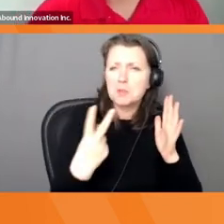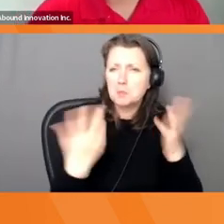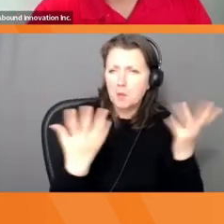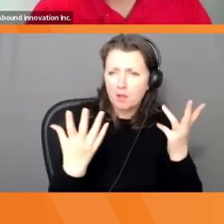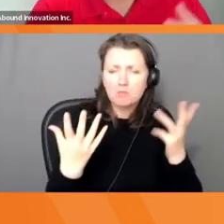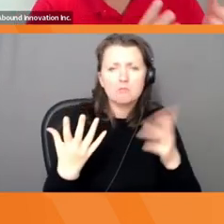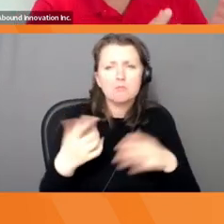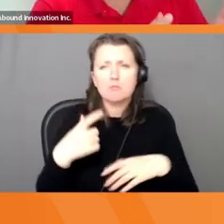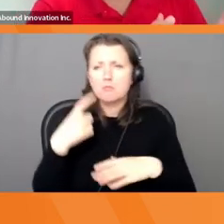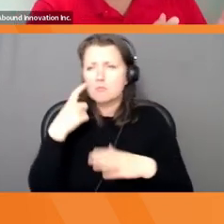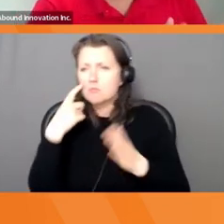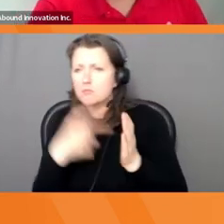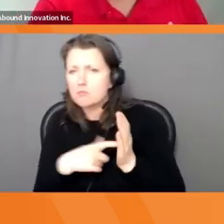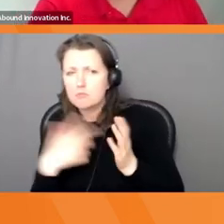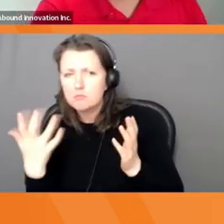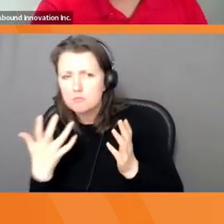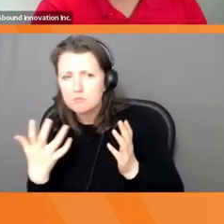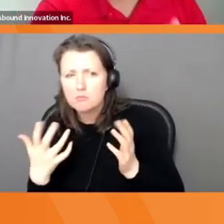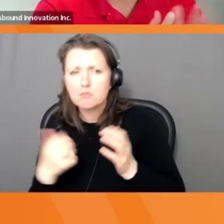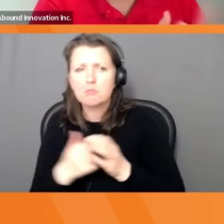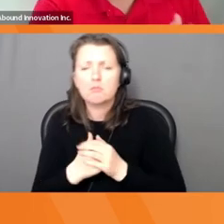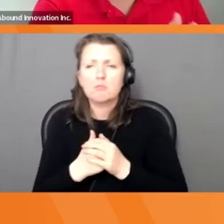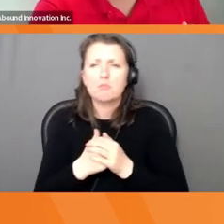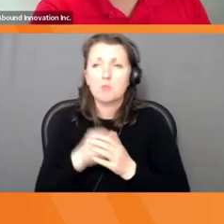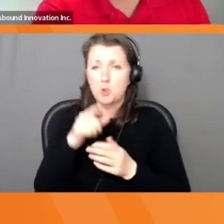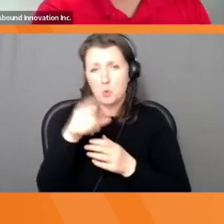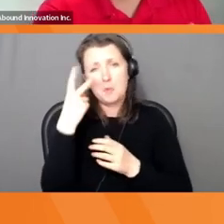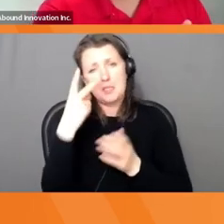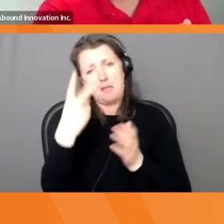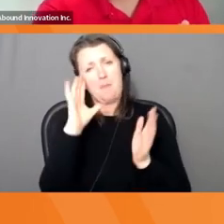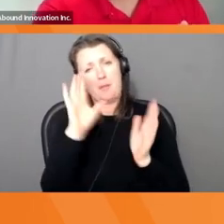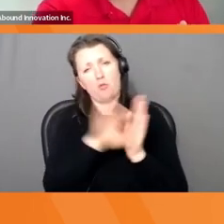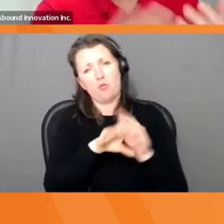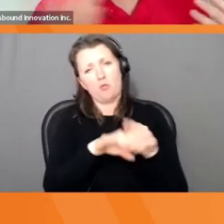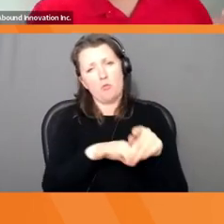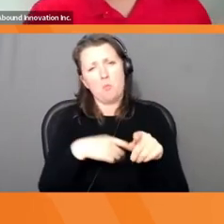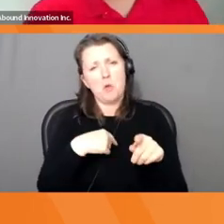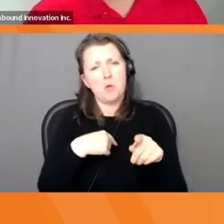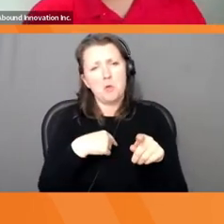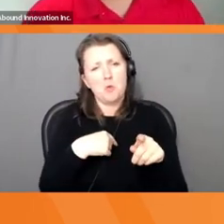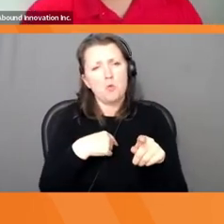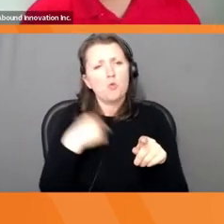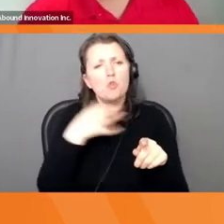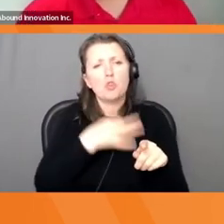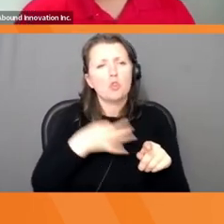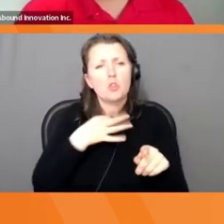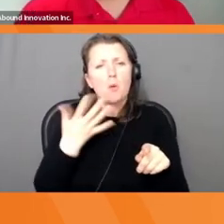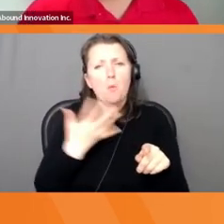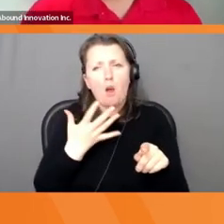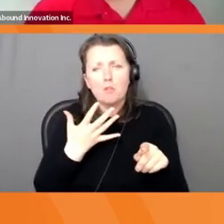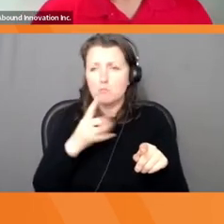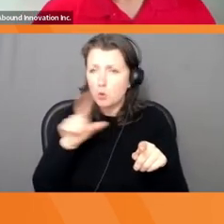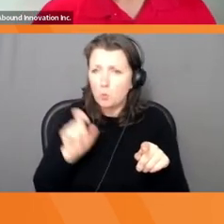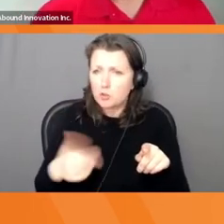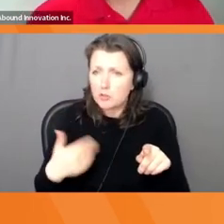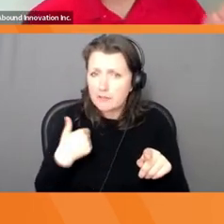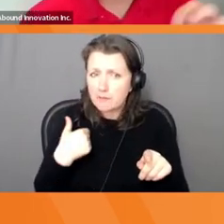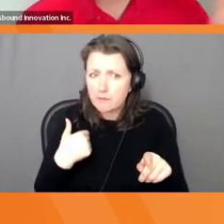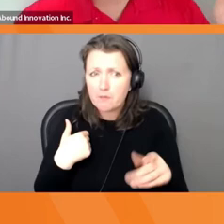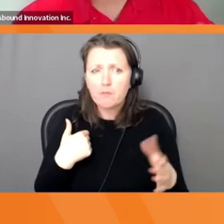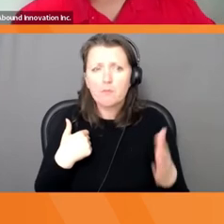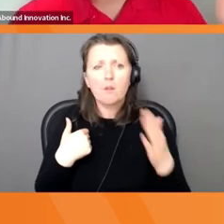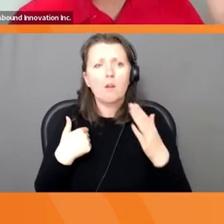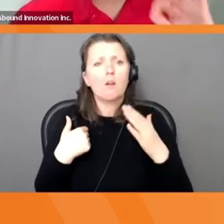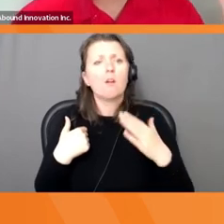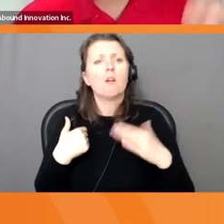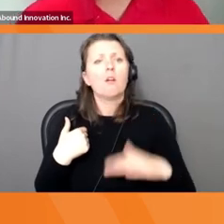photo? Are the things you're more curious to know about more, know more about? And what do you think this person enjoys? Okay, so as